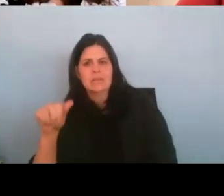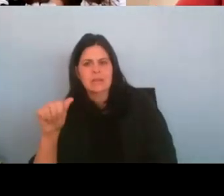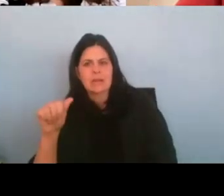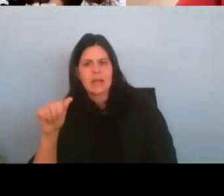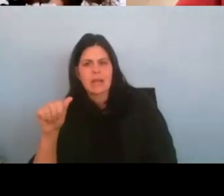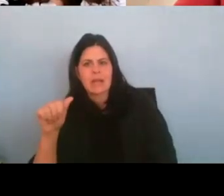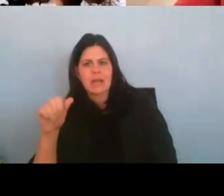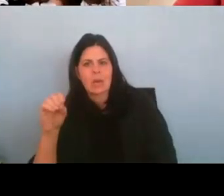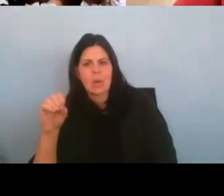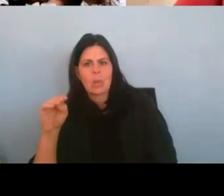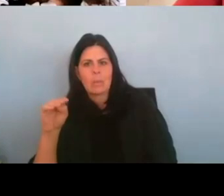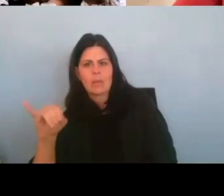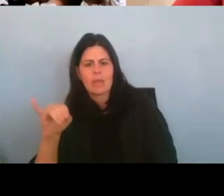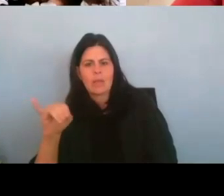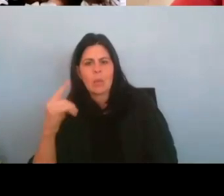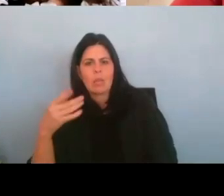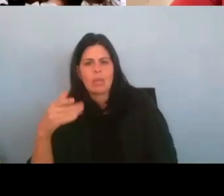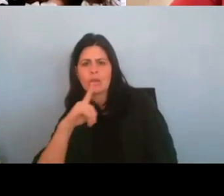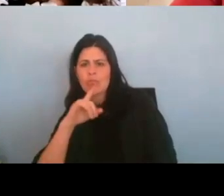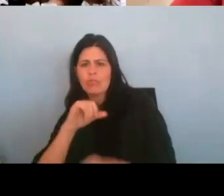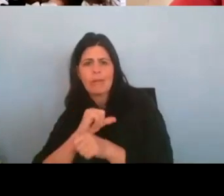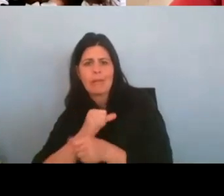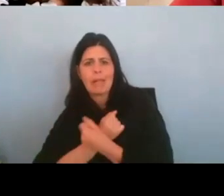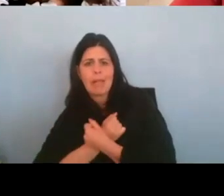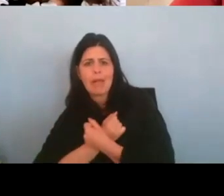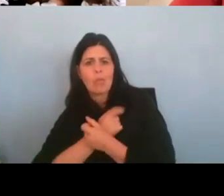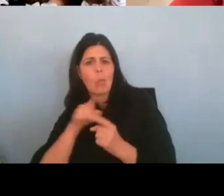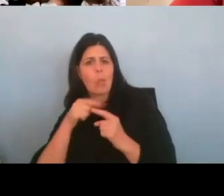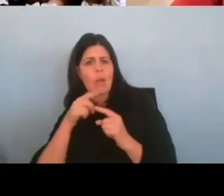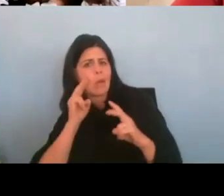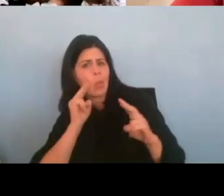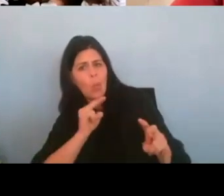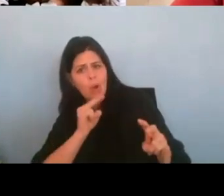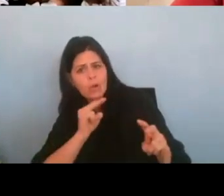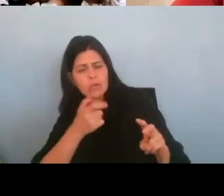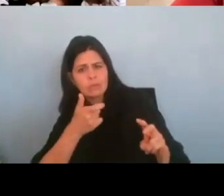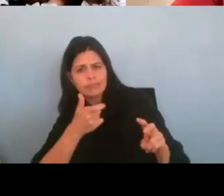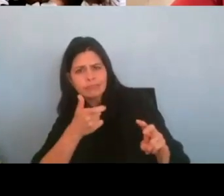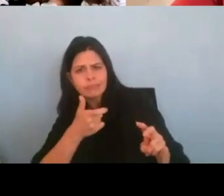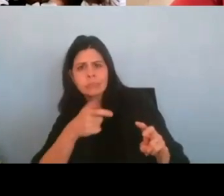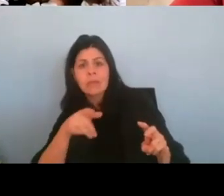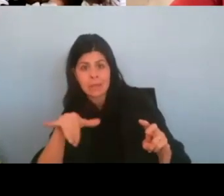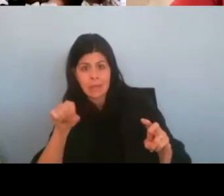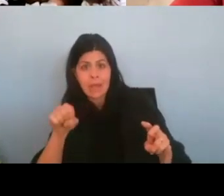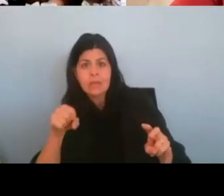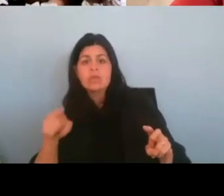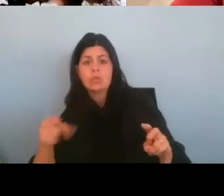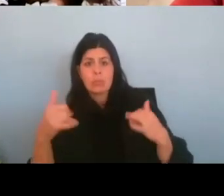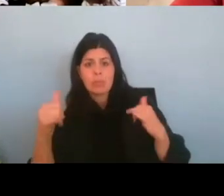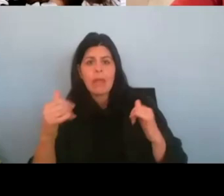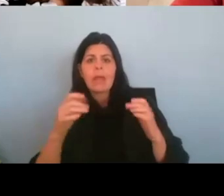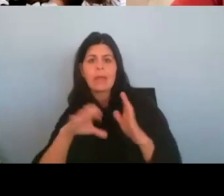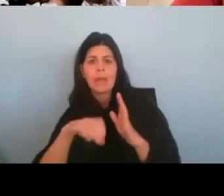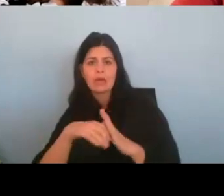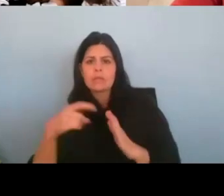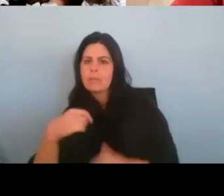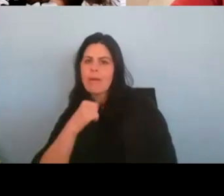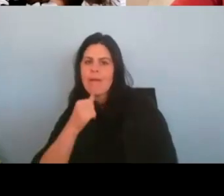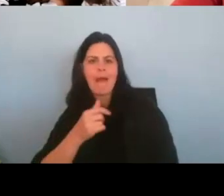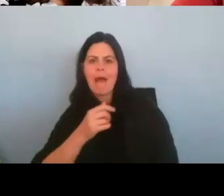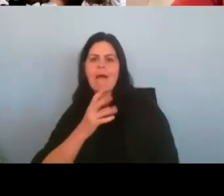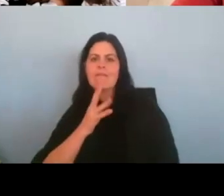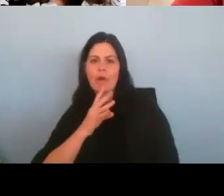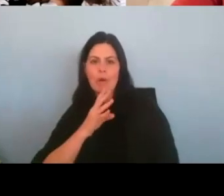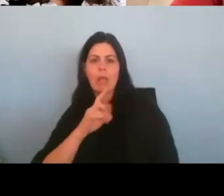loved while watching this film was, you know, yes, you are playing someone who is nonverbal. Um, and so you have to really draw